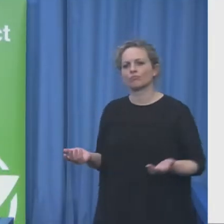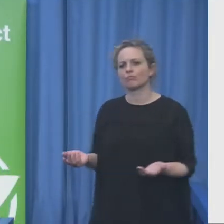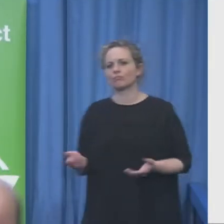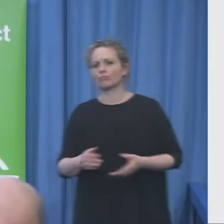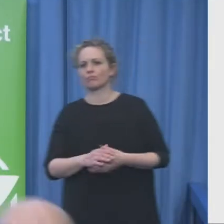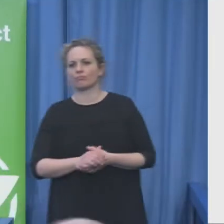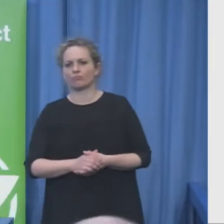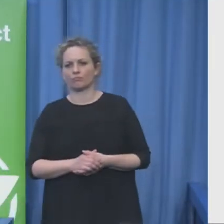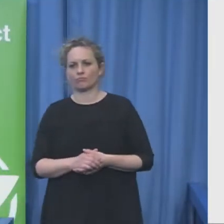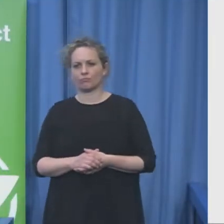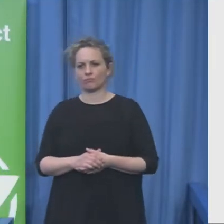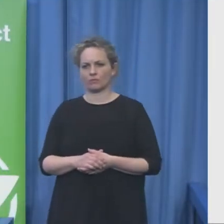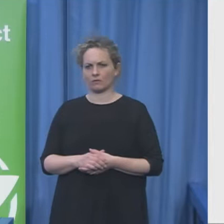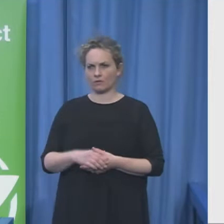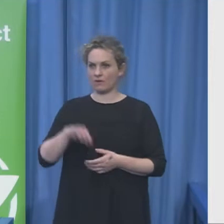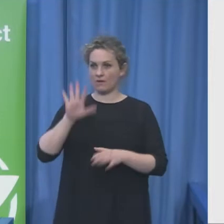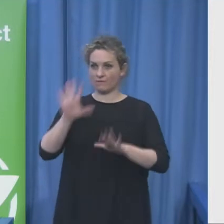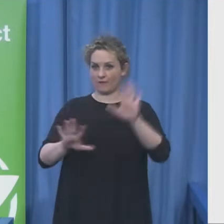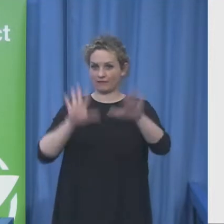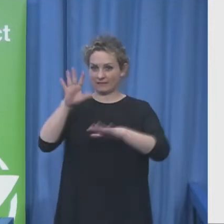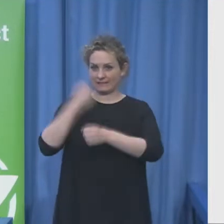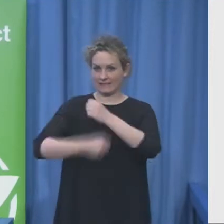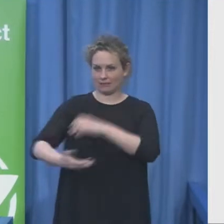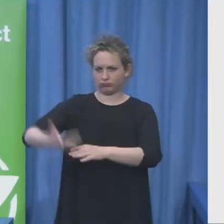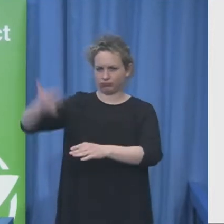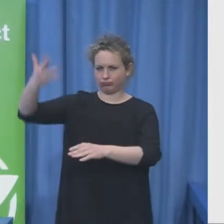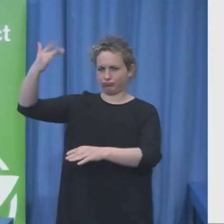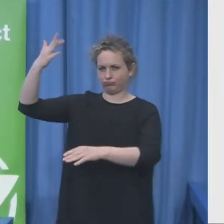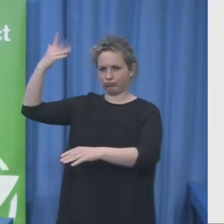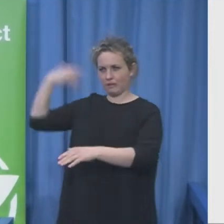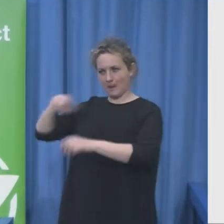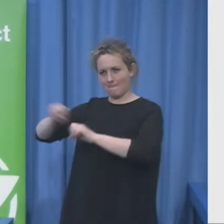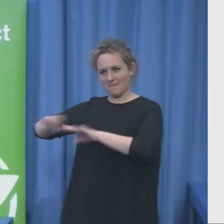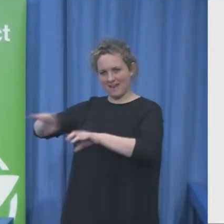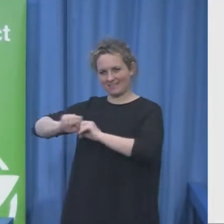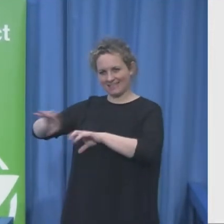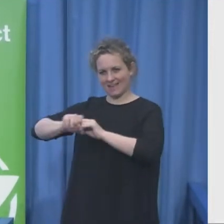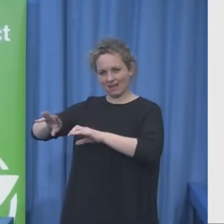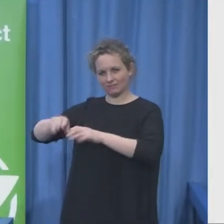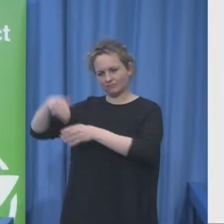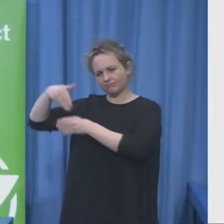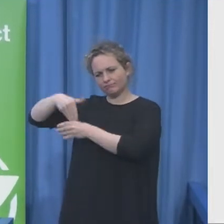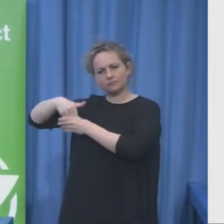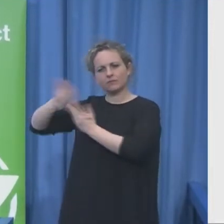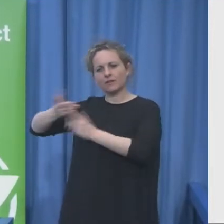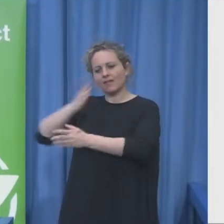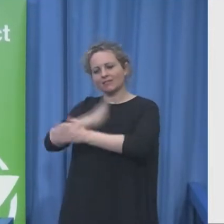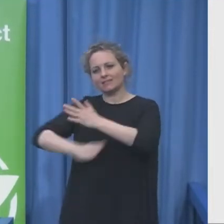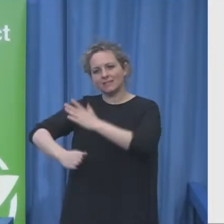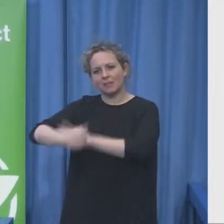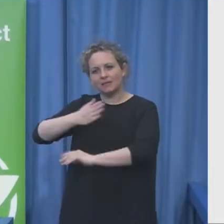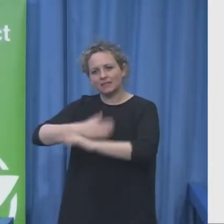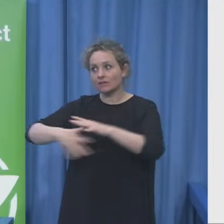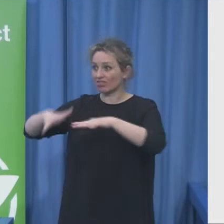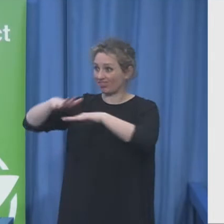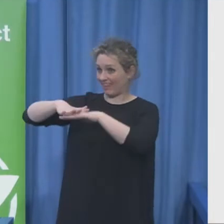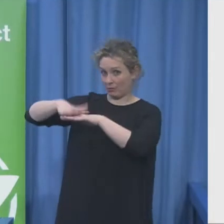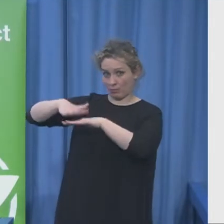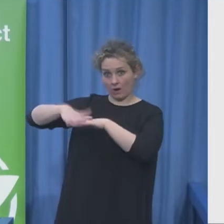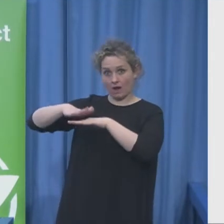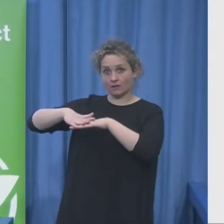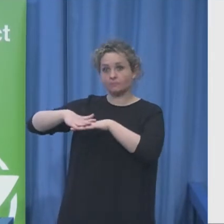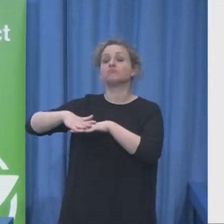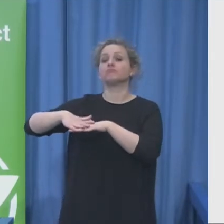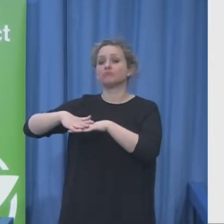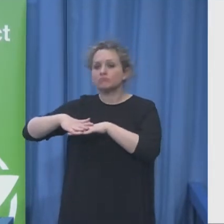that brought every major broadcaster together with people with disabilities who were working or wanting to work in the industry and